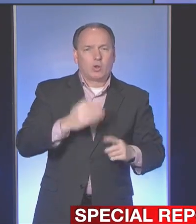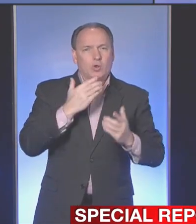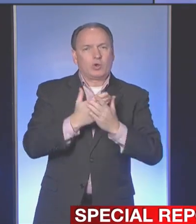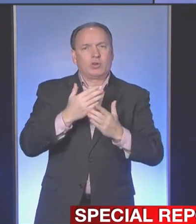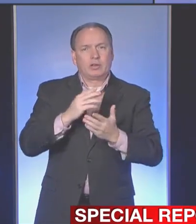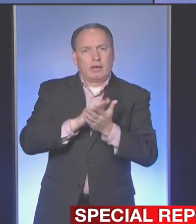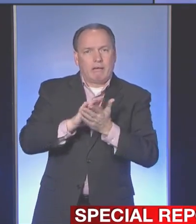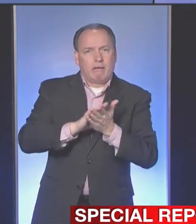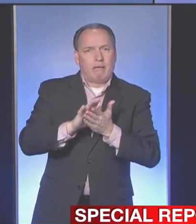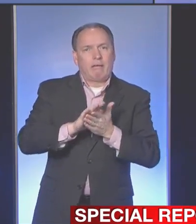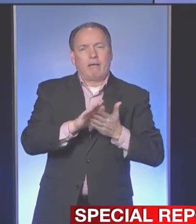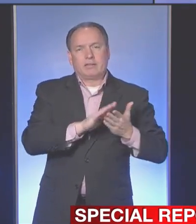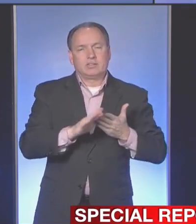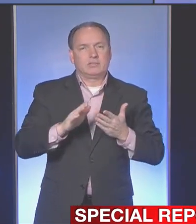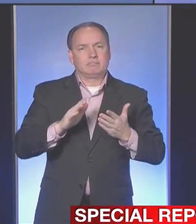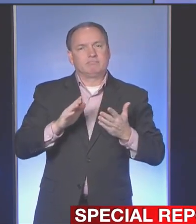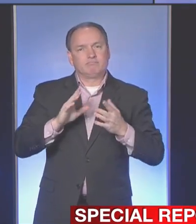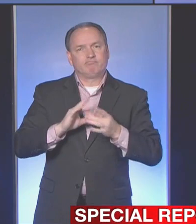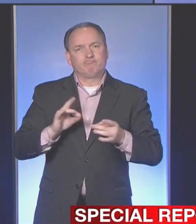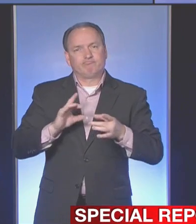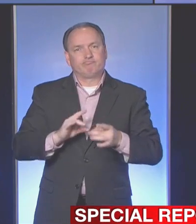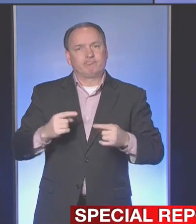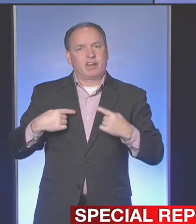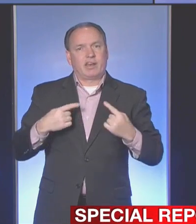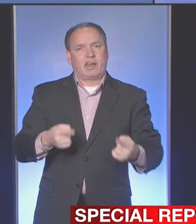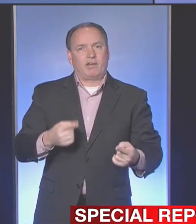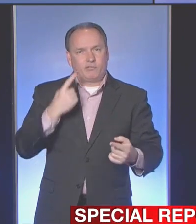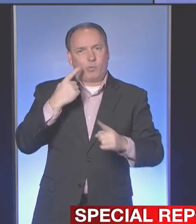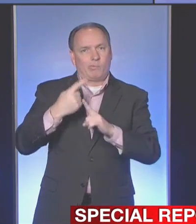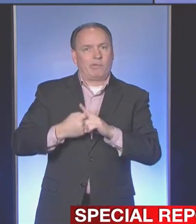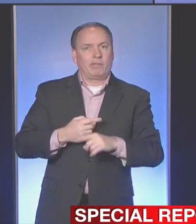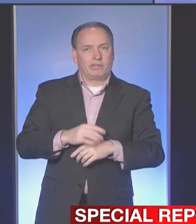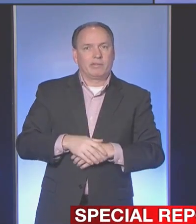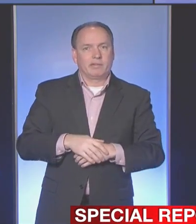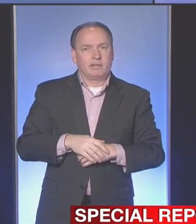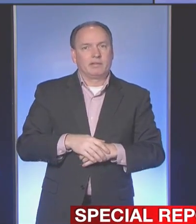hygiene things that we've talked about now for a month, easy.